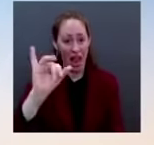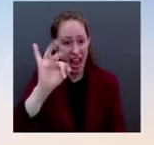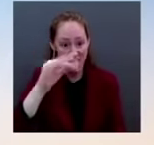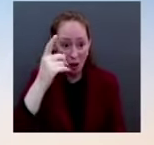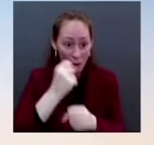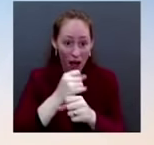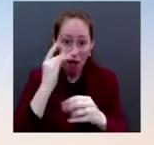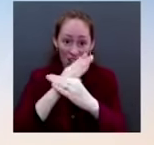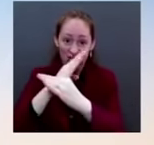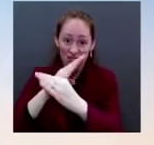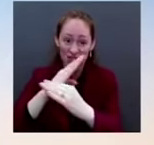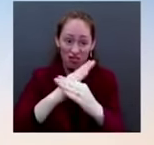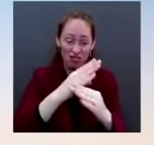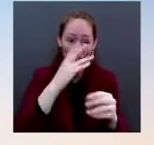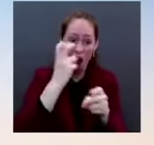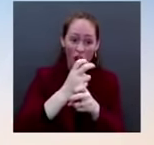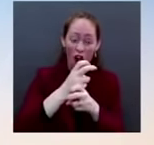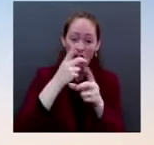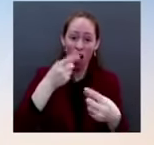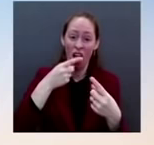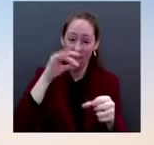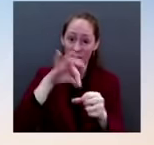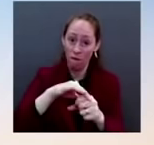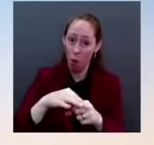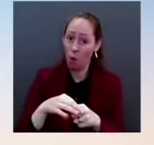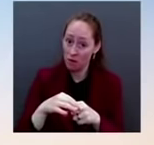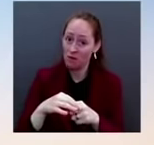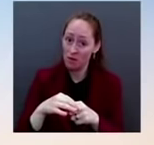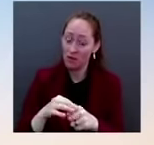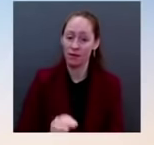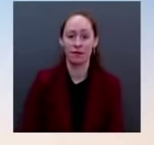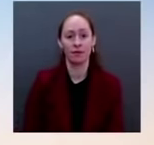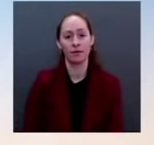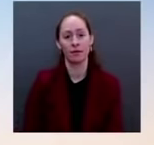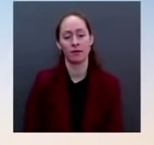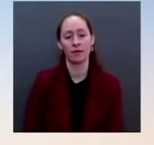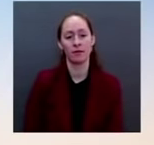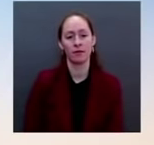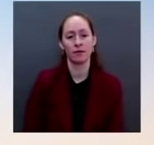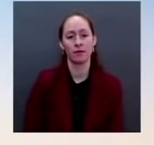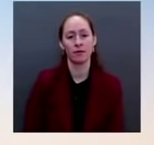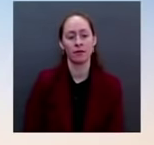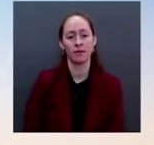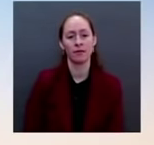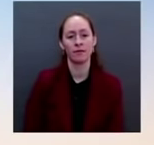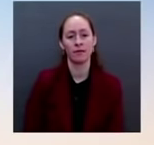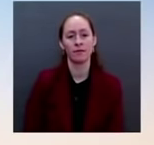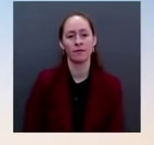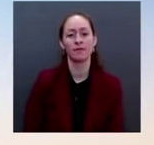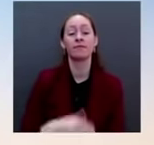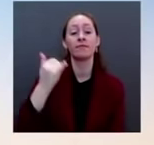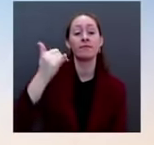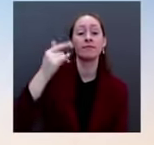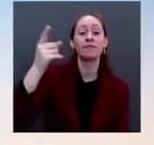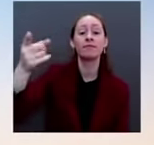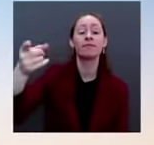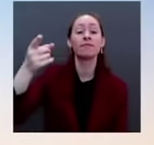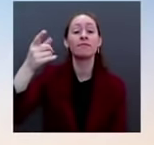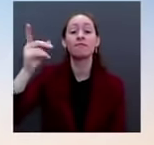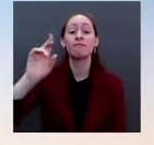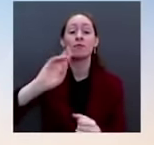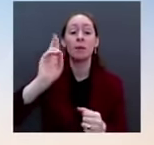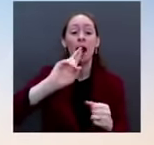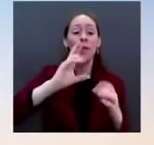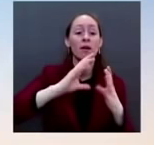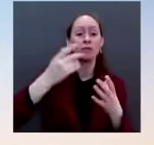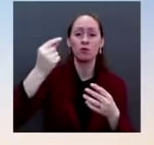canvassers who voted to certify the 2020 election results and are replacing them in some cases with individuals who ascribe to the big lie. Georgia passed a